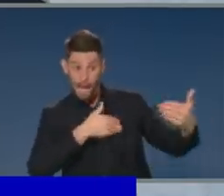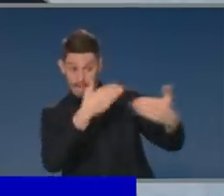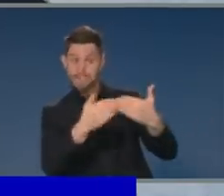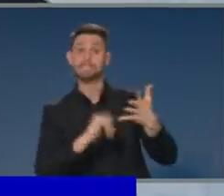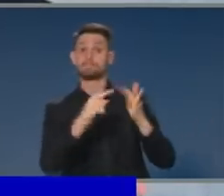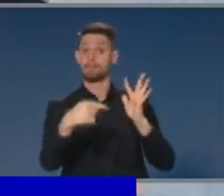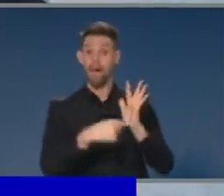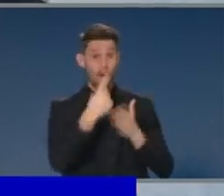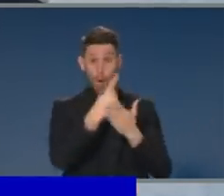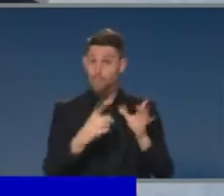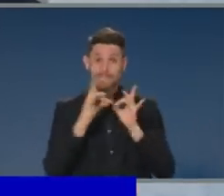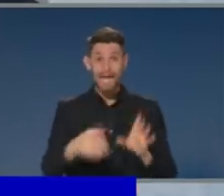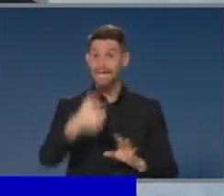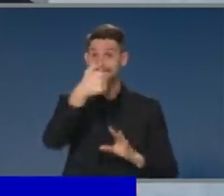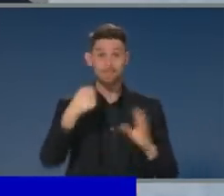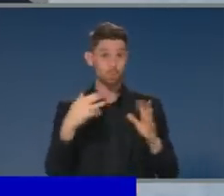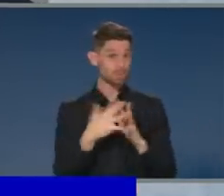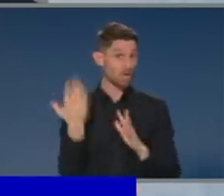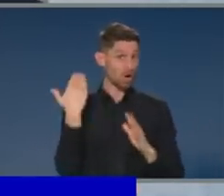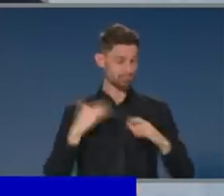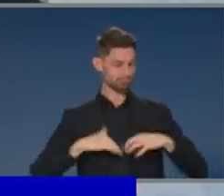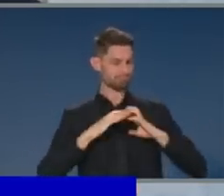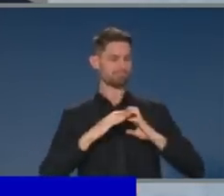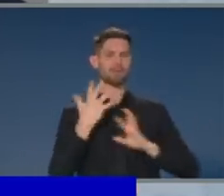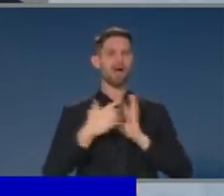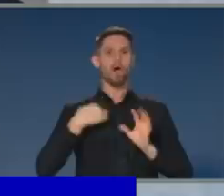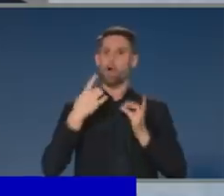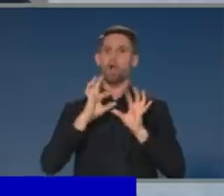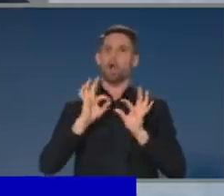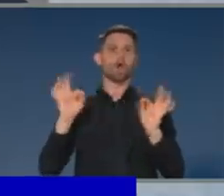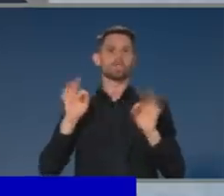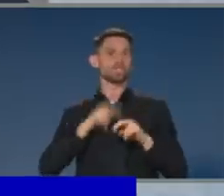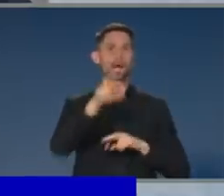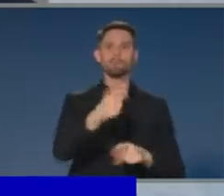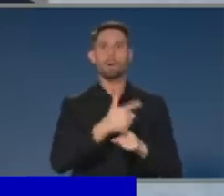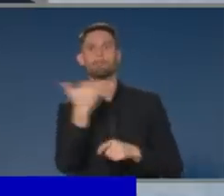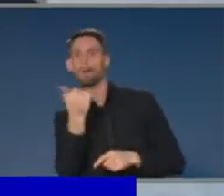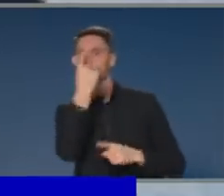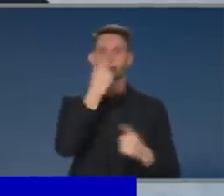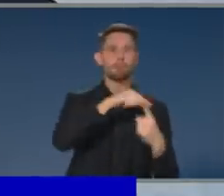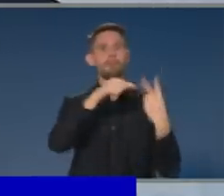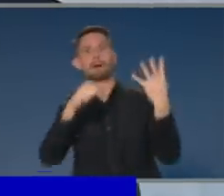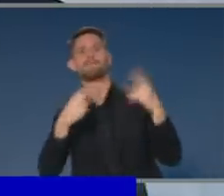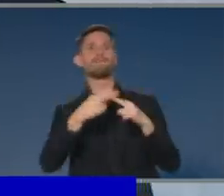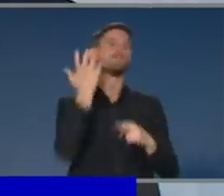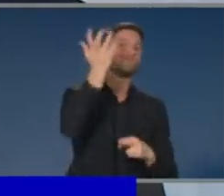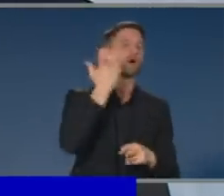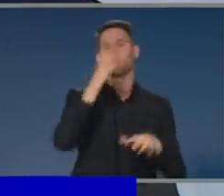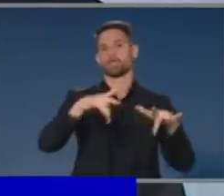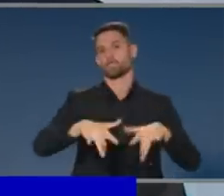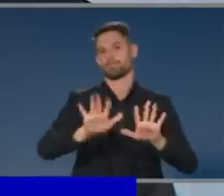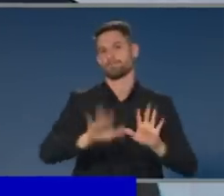We're only seven weeks into that time frame, and so it would be very speculative to be considering anything other than the time frame that has been set out. Prime